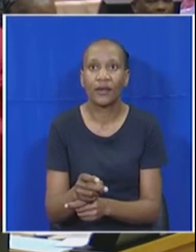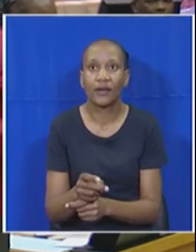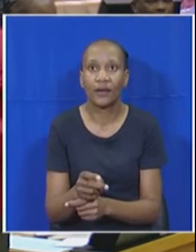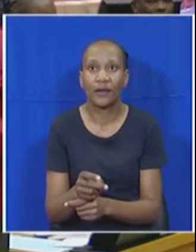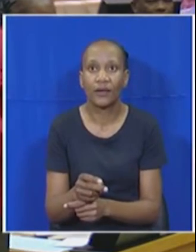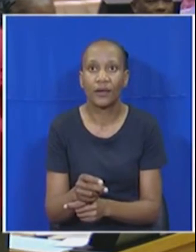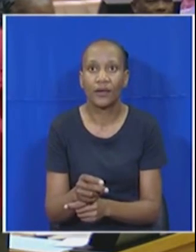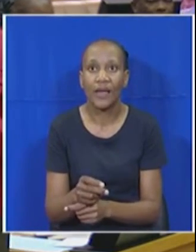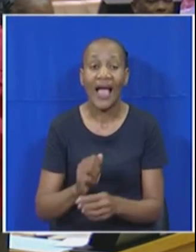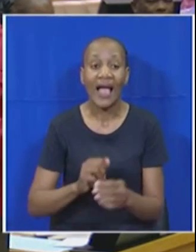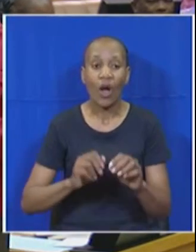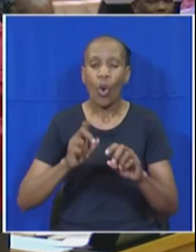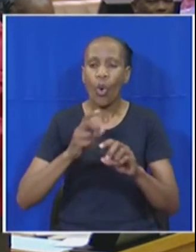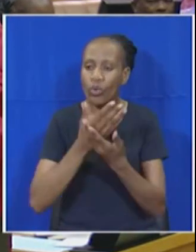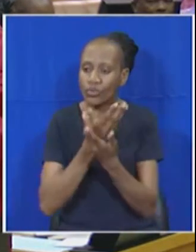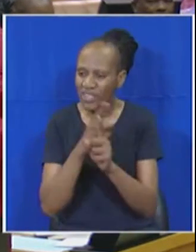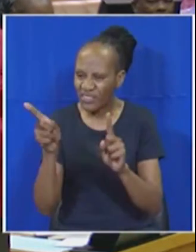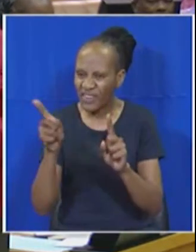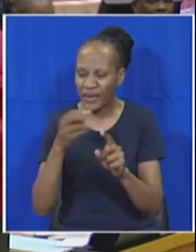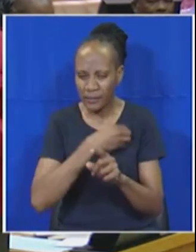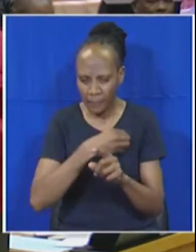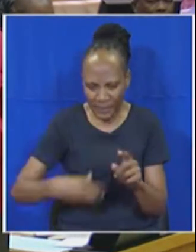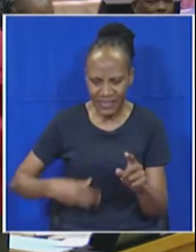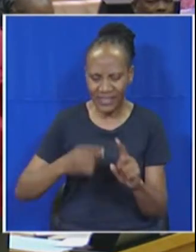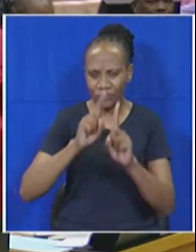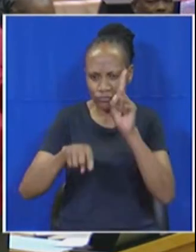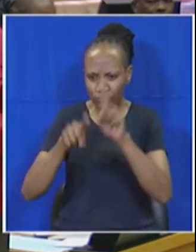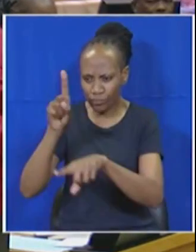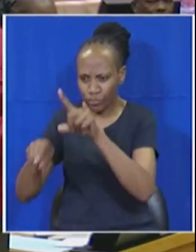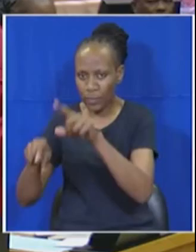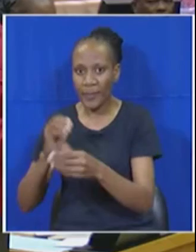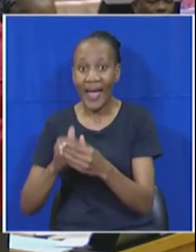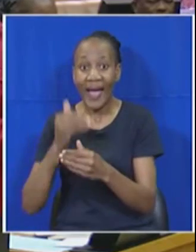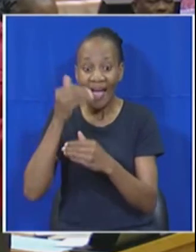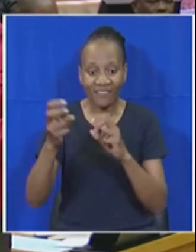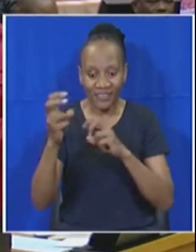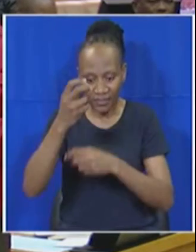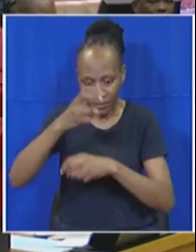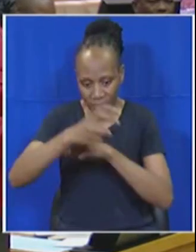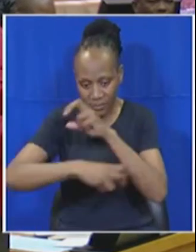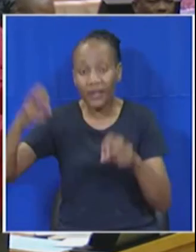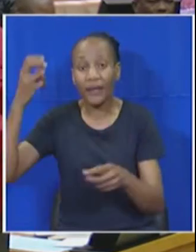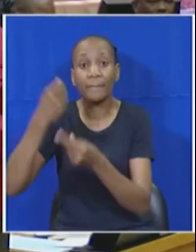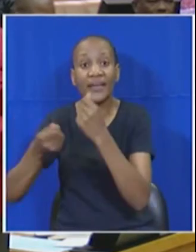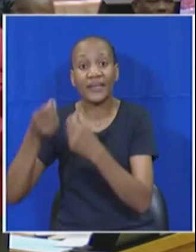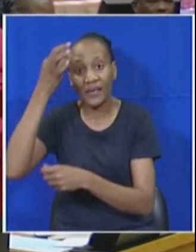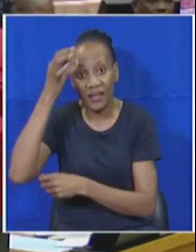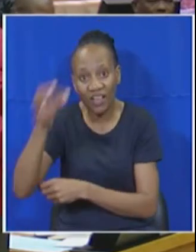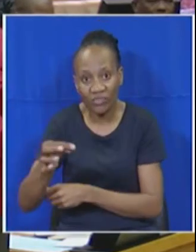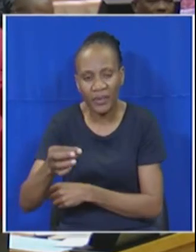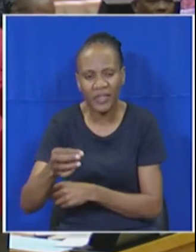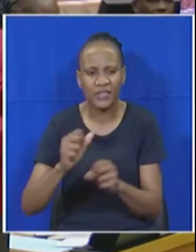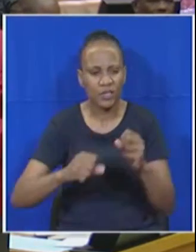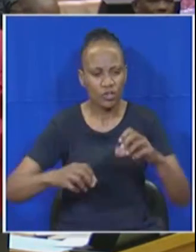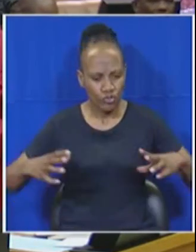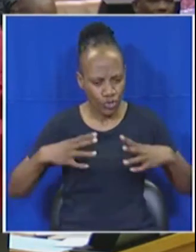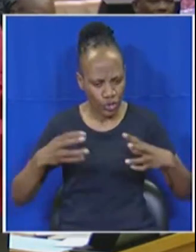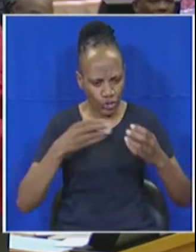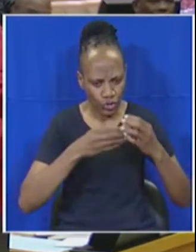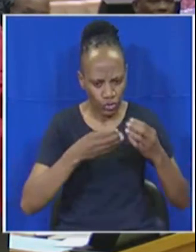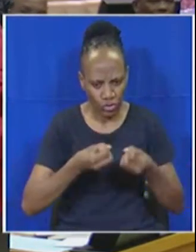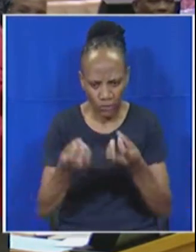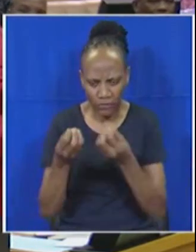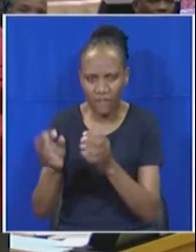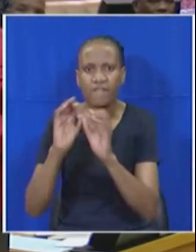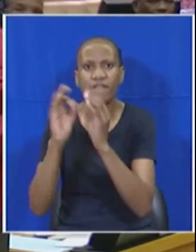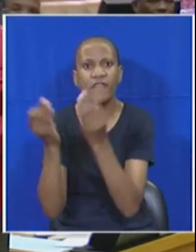after they steal government money and enrich their families, and they fight against their opponent, their last option is to kill